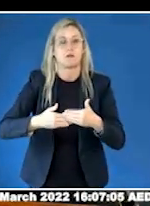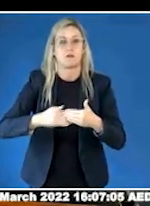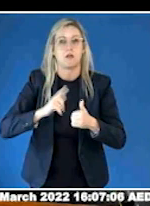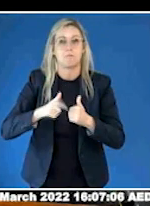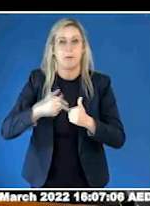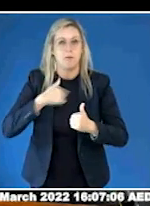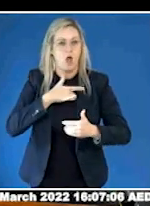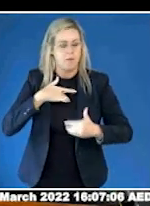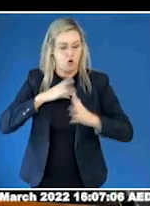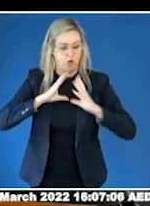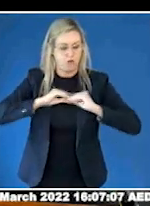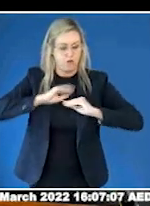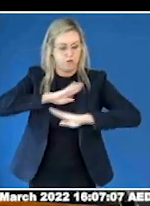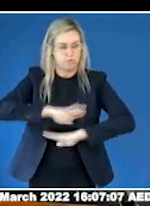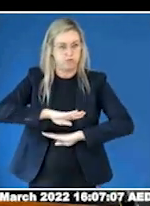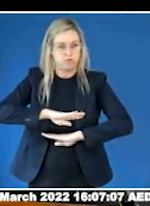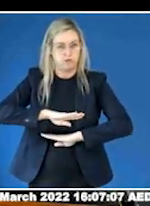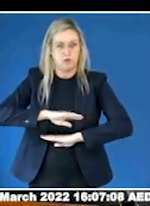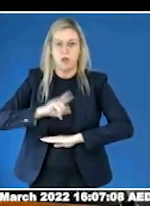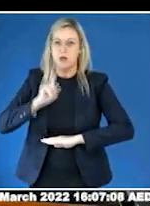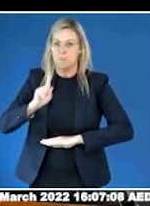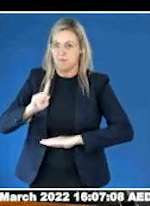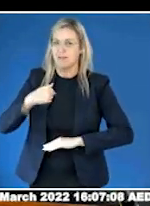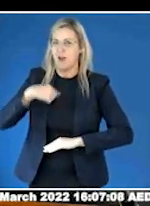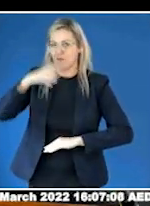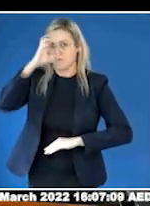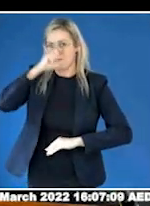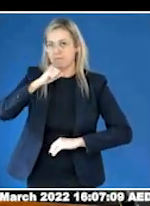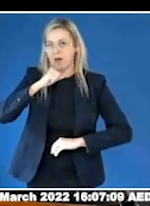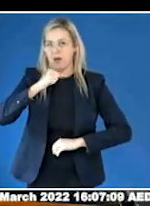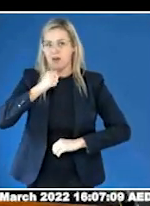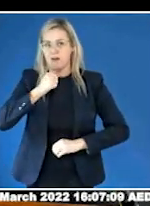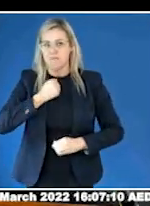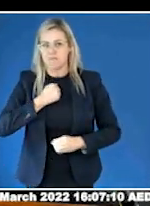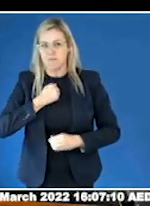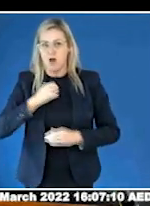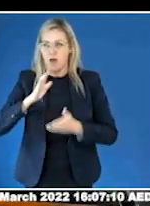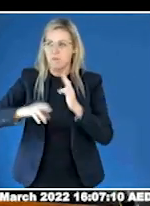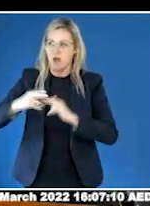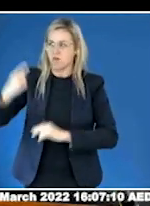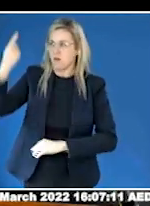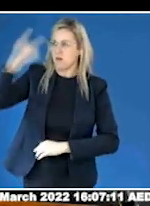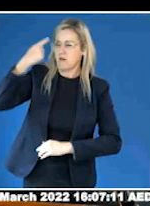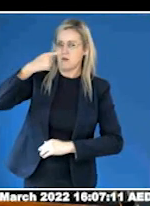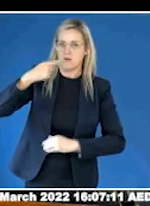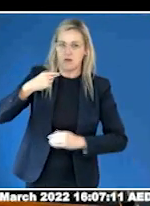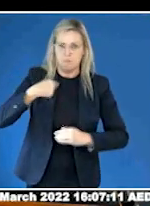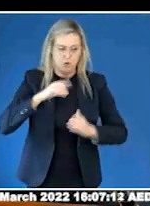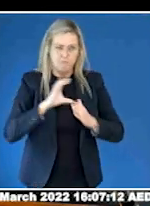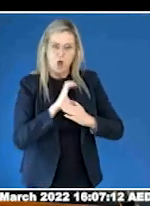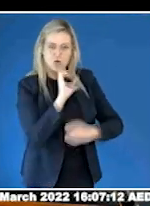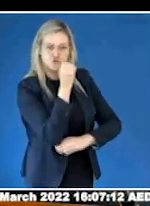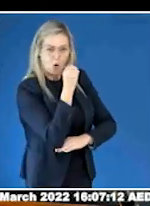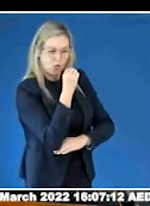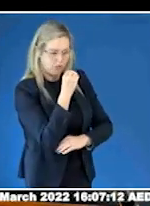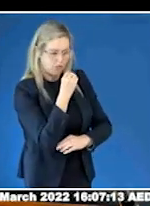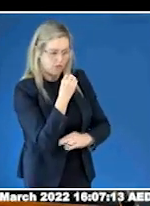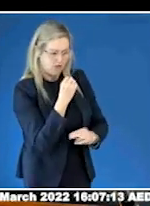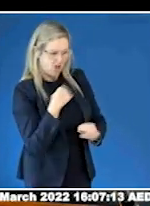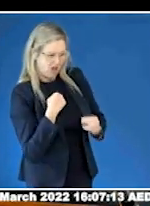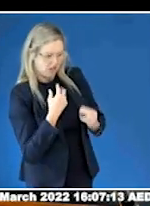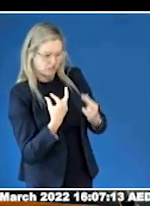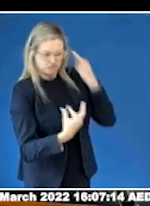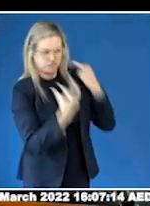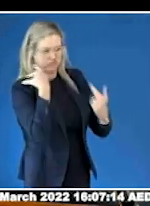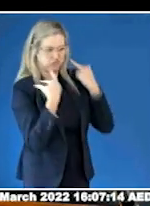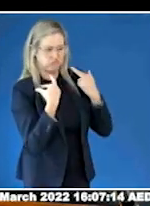do remember getting in trouble for destroying all of my dolls. The man had called me a pretty little doll, and I knew they weren't safe, so I cut off all of their hair and drew